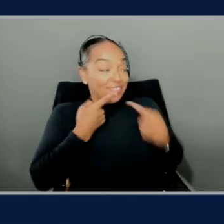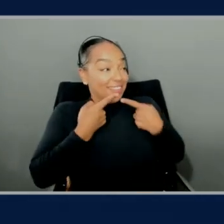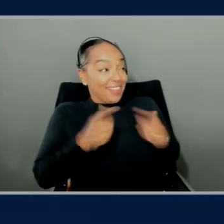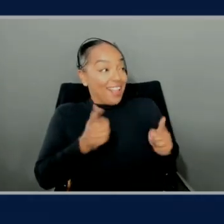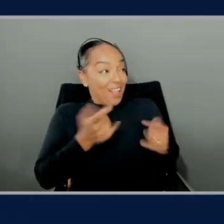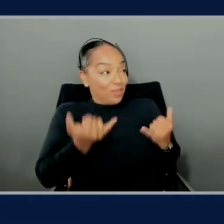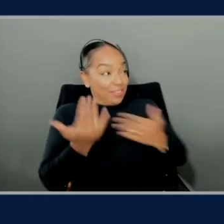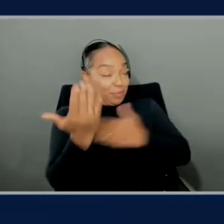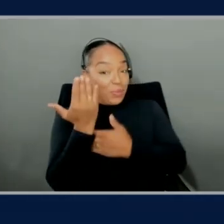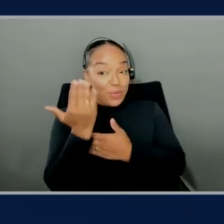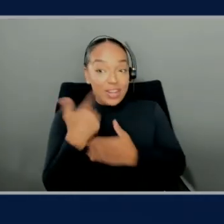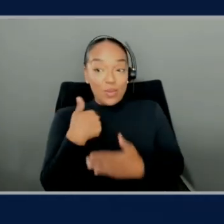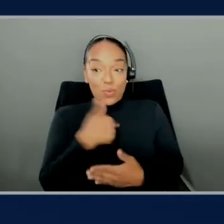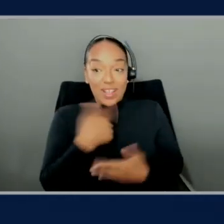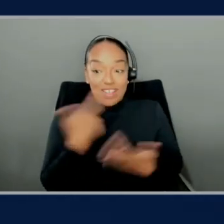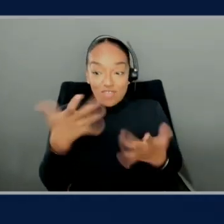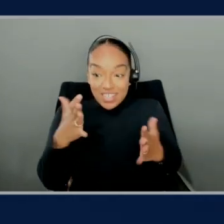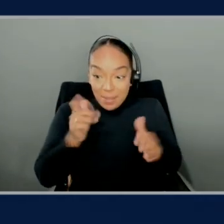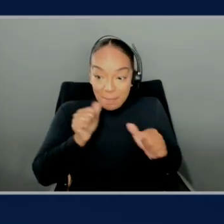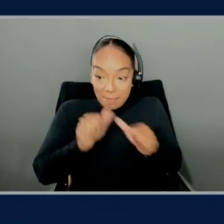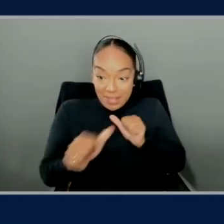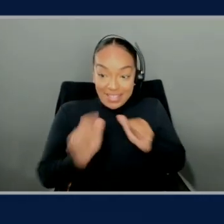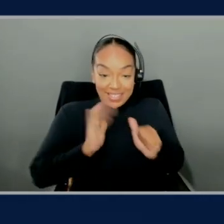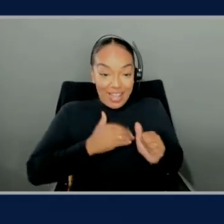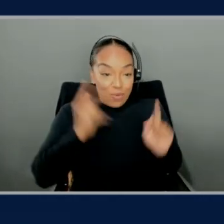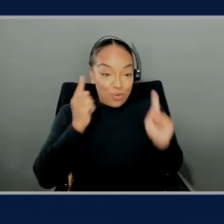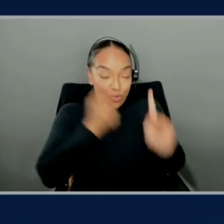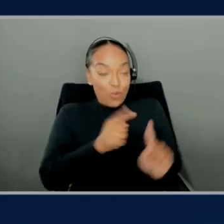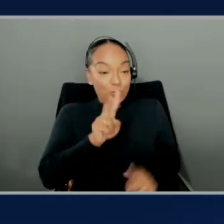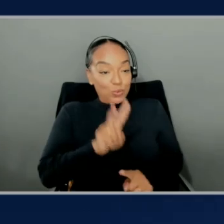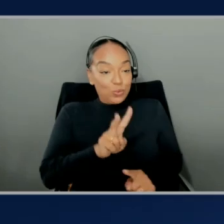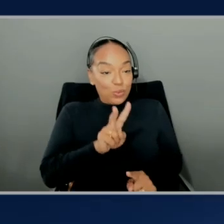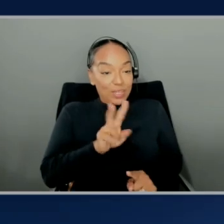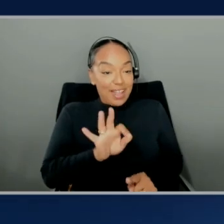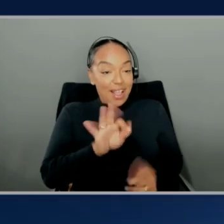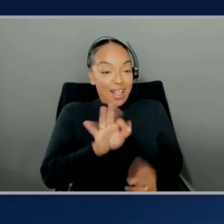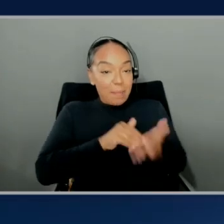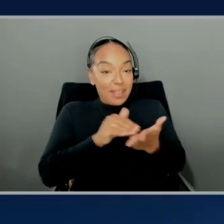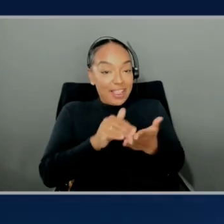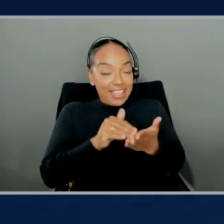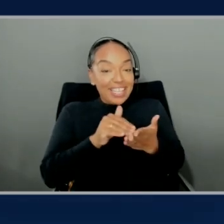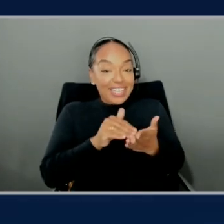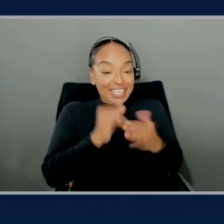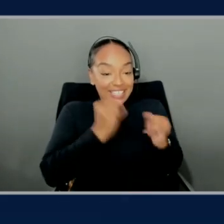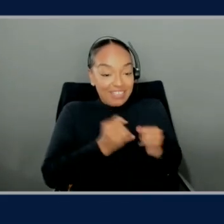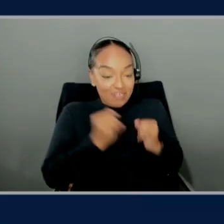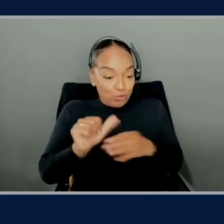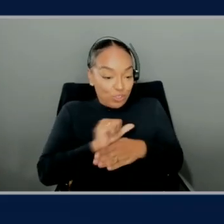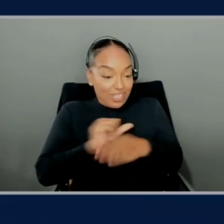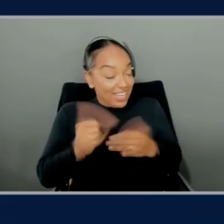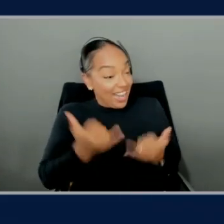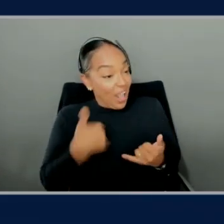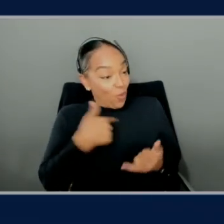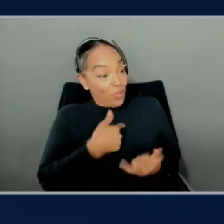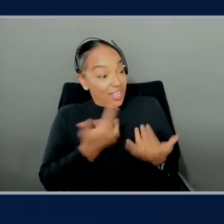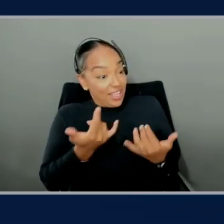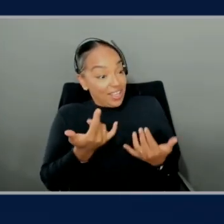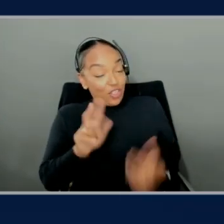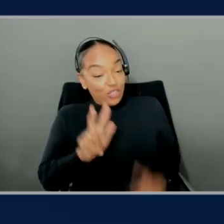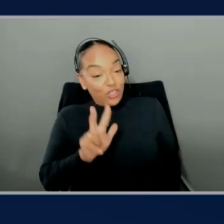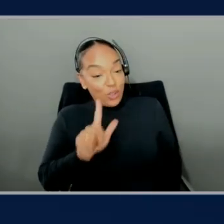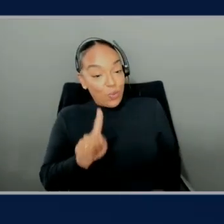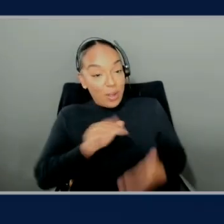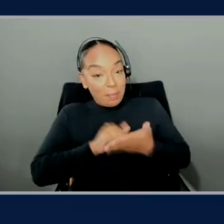we have exceeded our goal of 29 million individuals trained. Now we're at 31 million. 31 million humans.